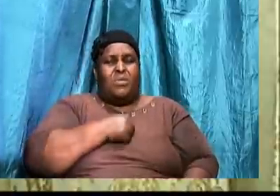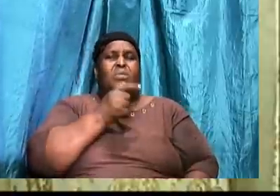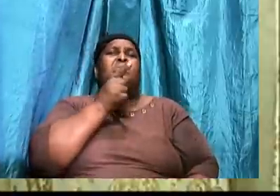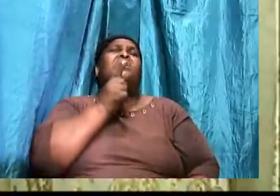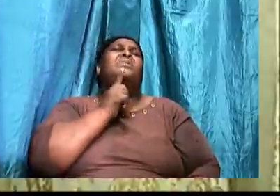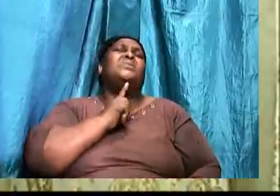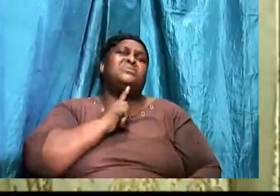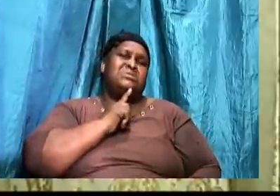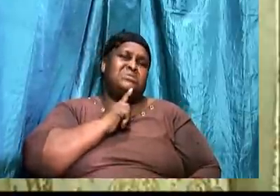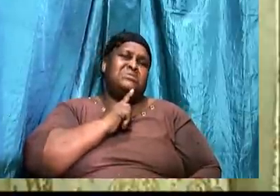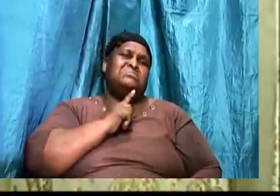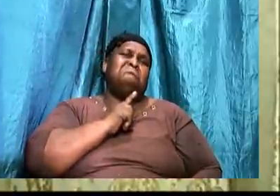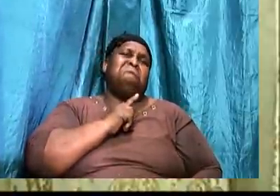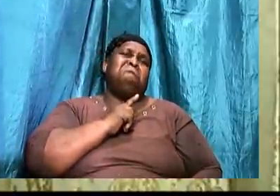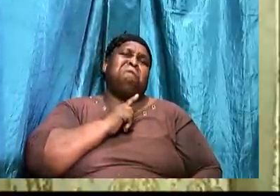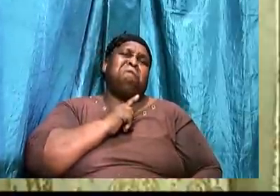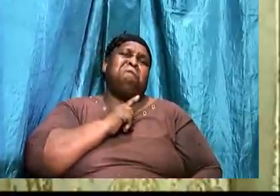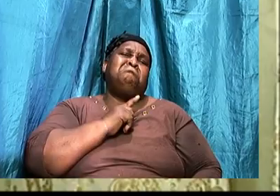entice.